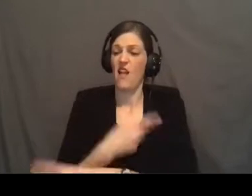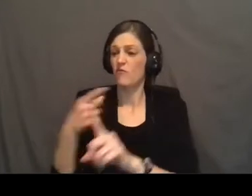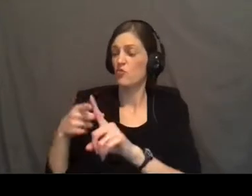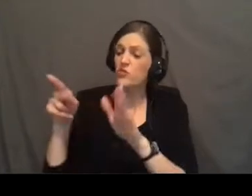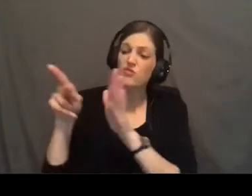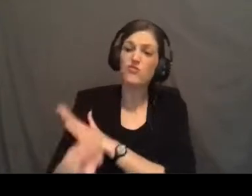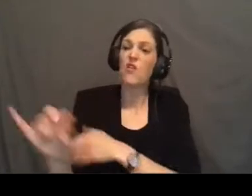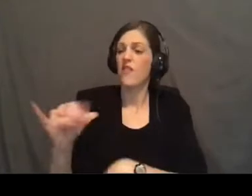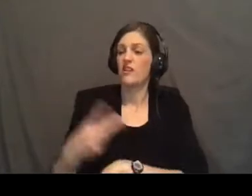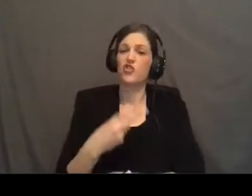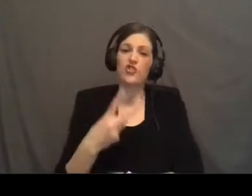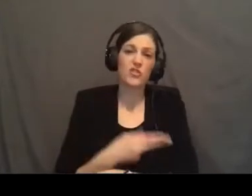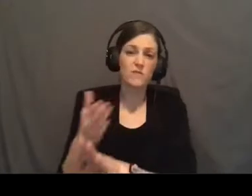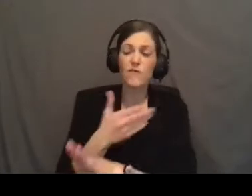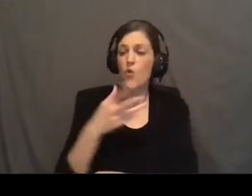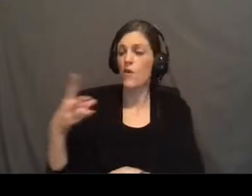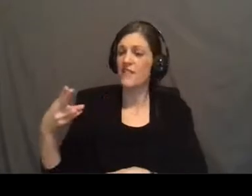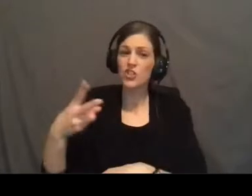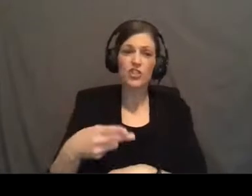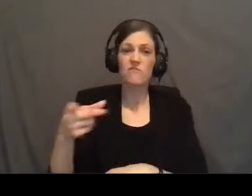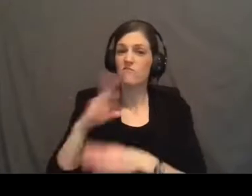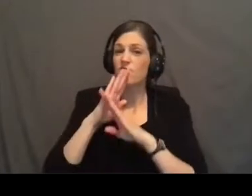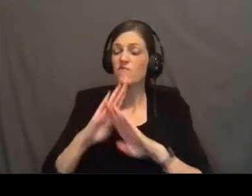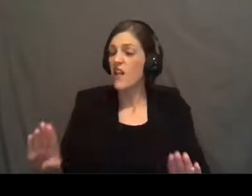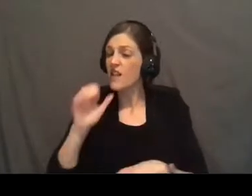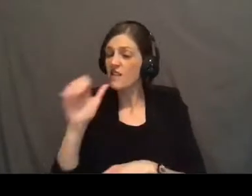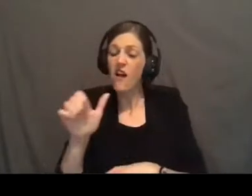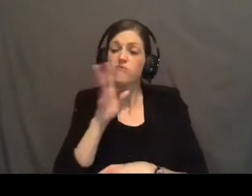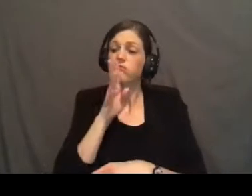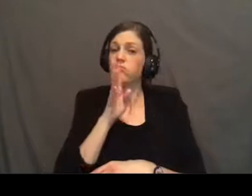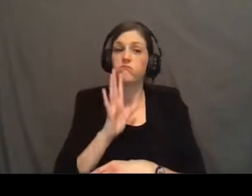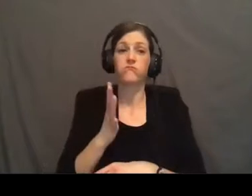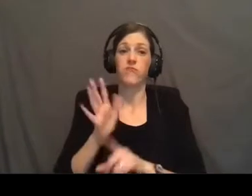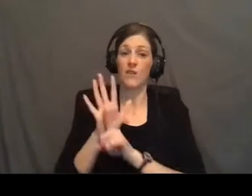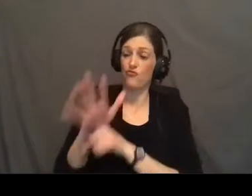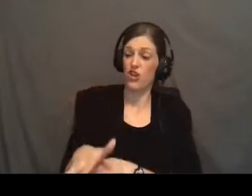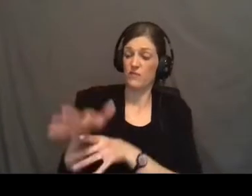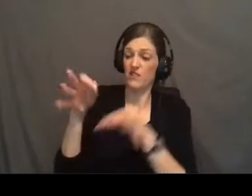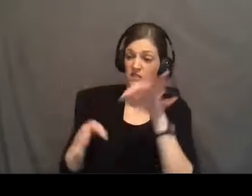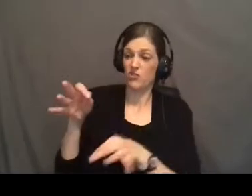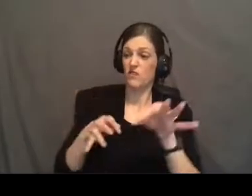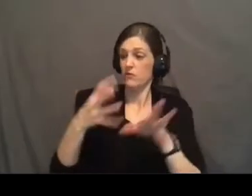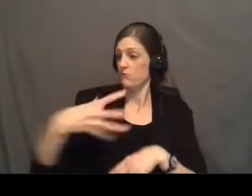a sheep before his shears is silent so he opened not his mouth by oppression and judgment he was taken away